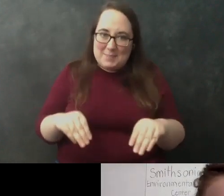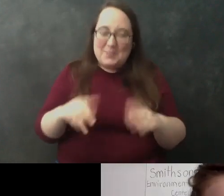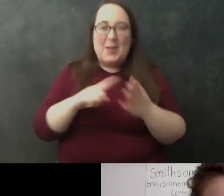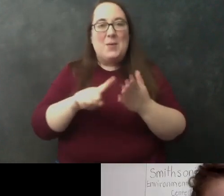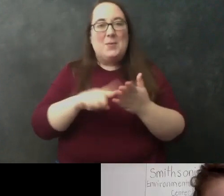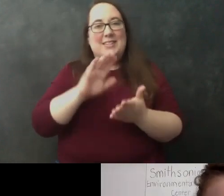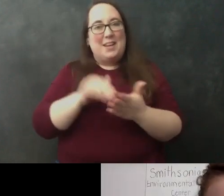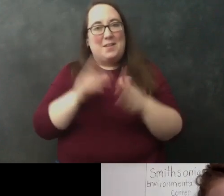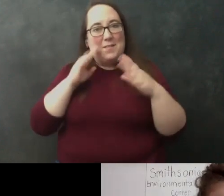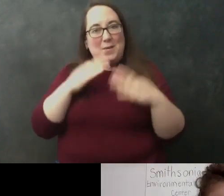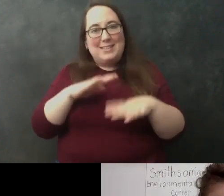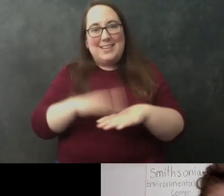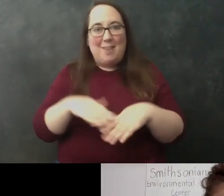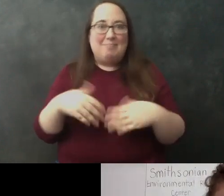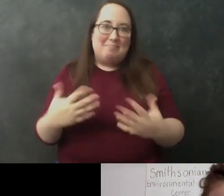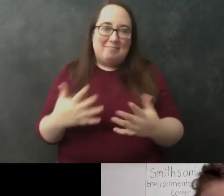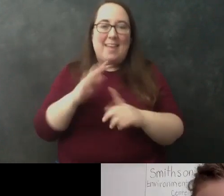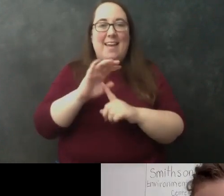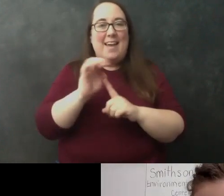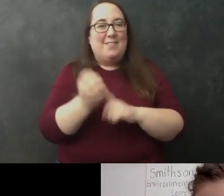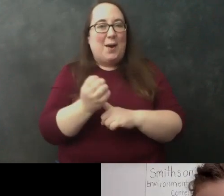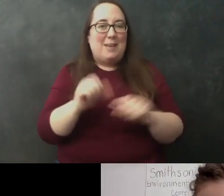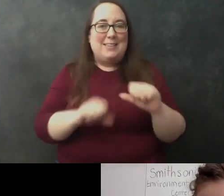devoted to, of course, environmental science.